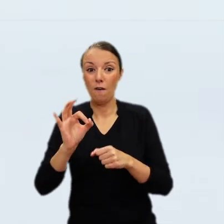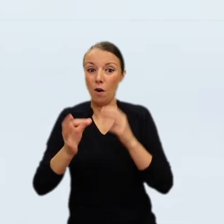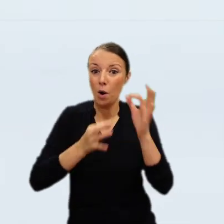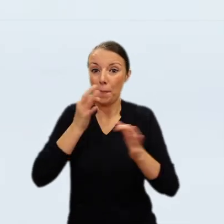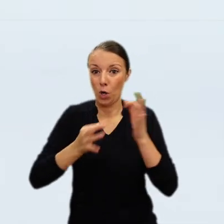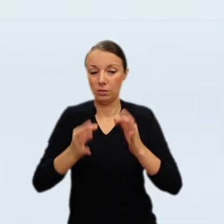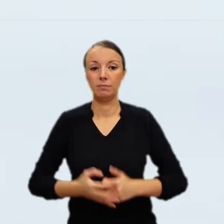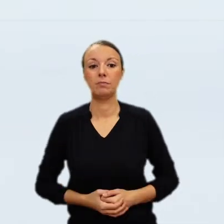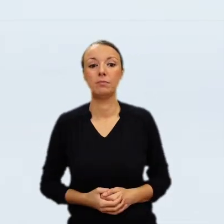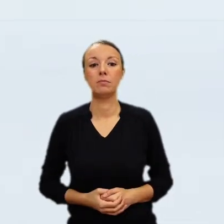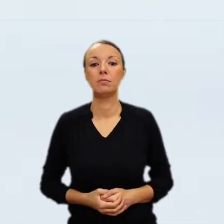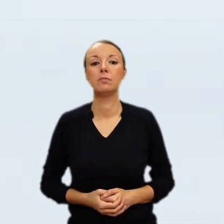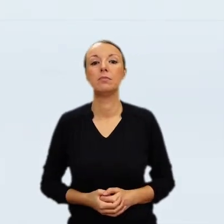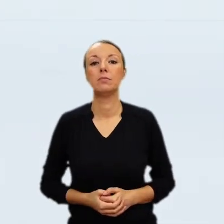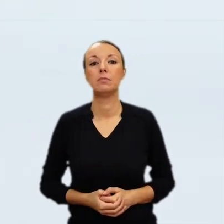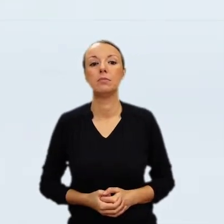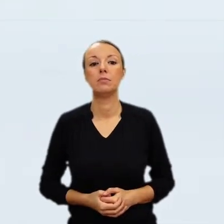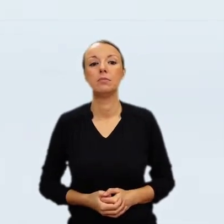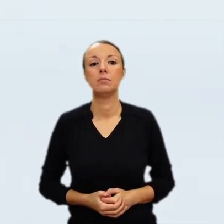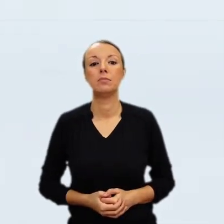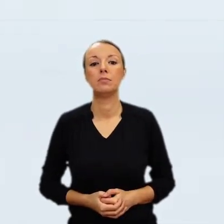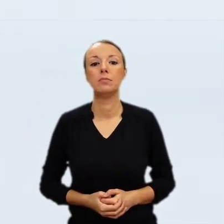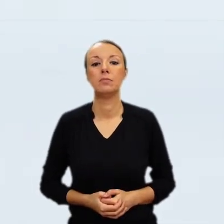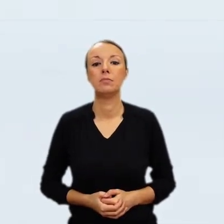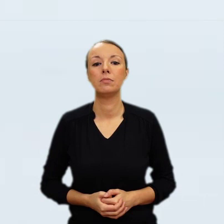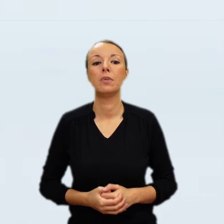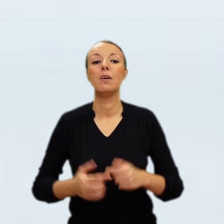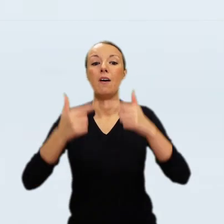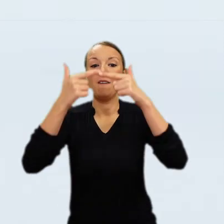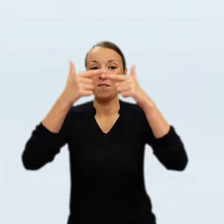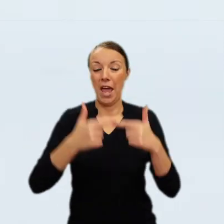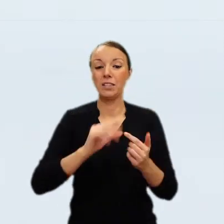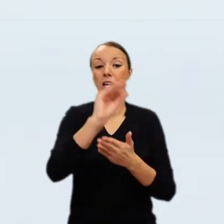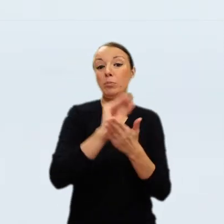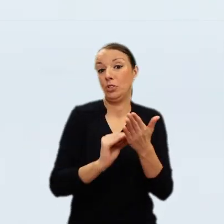Kazimir-Szoginski's possession in 1791 is still shrouded in mystery.